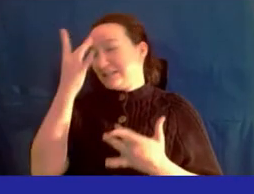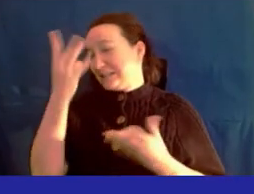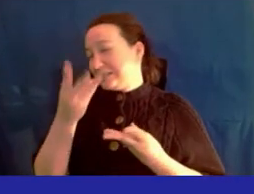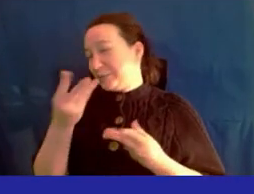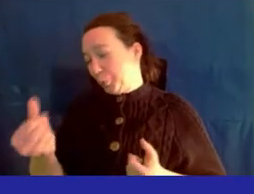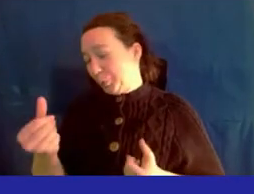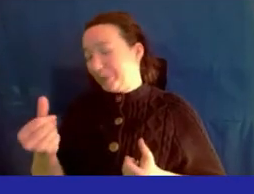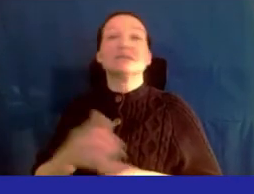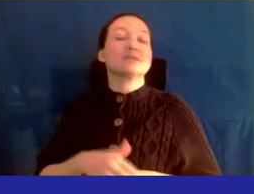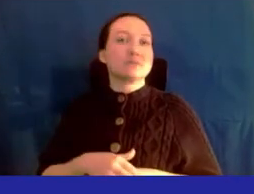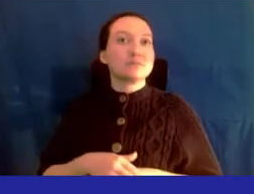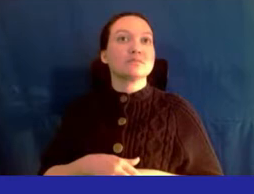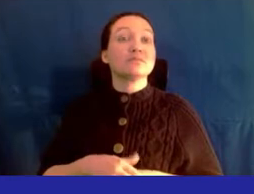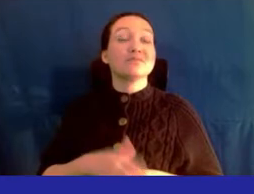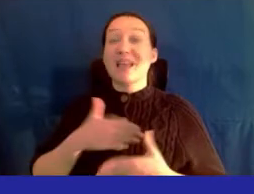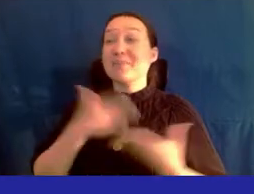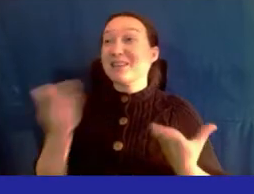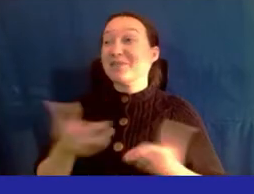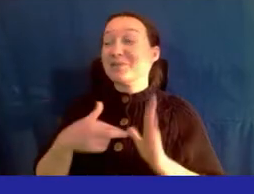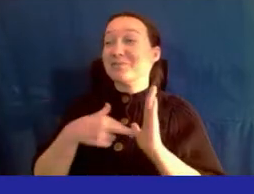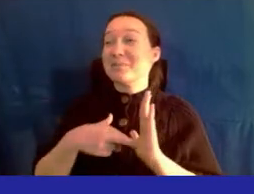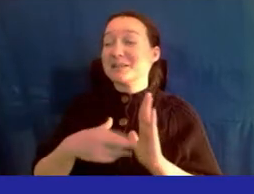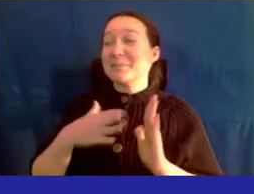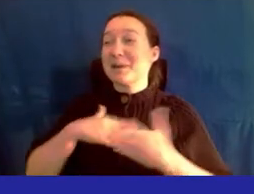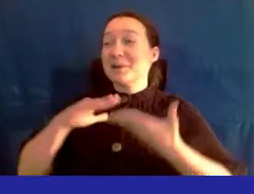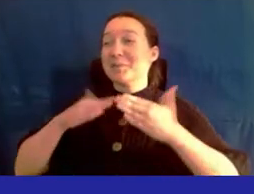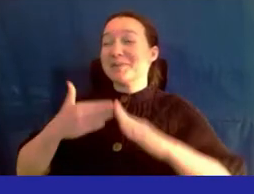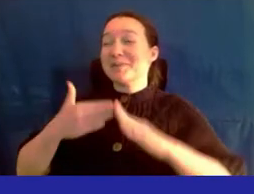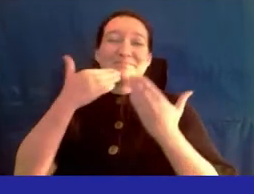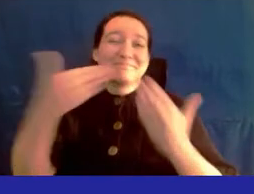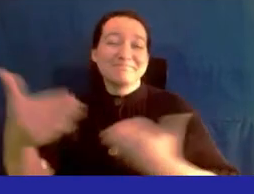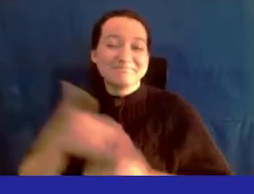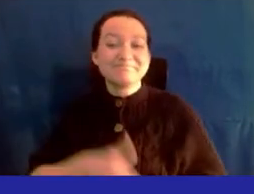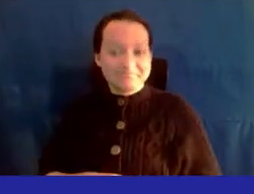and representing my urine as well. Thank you.